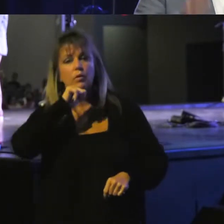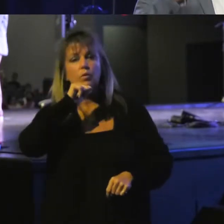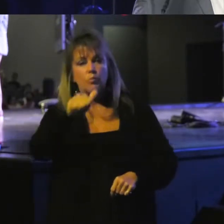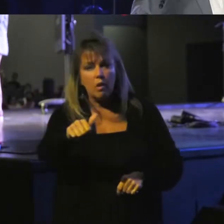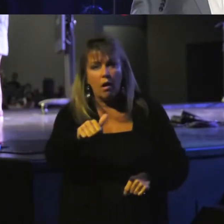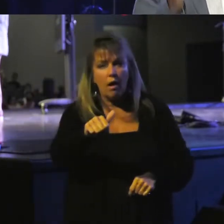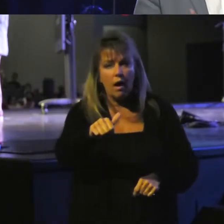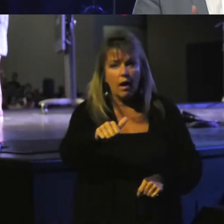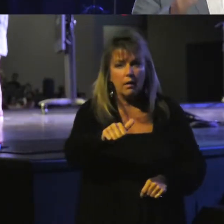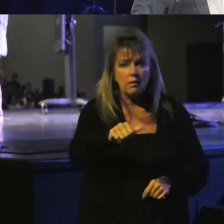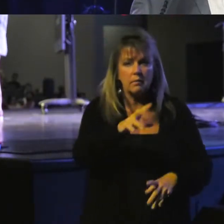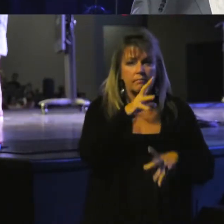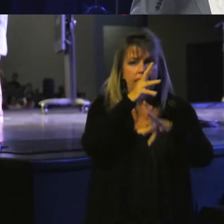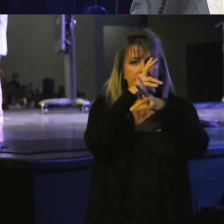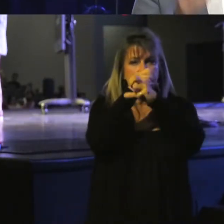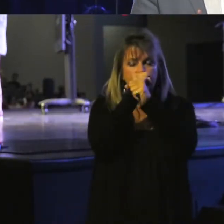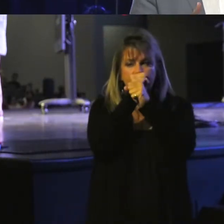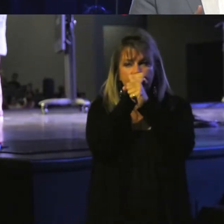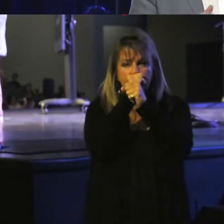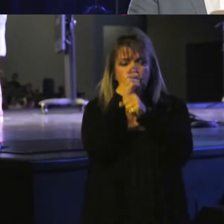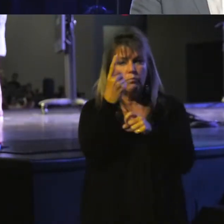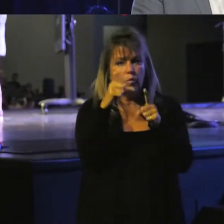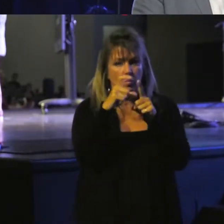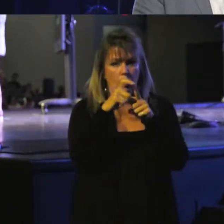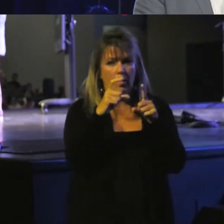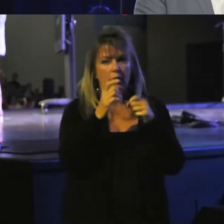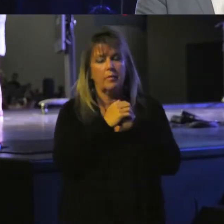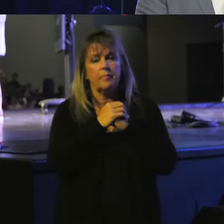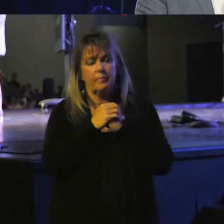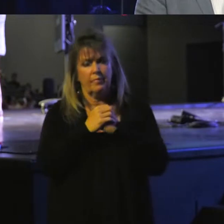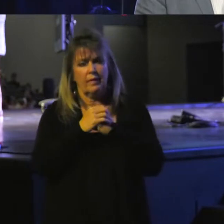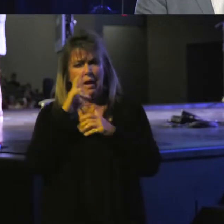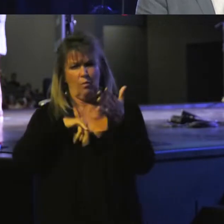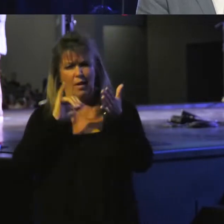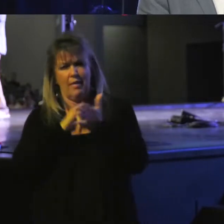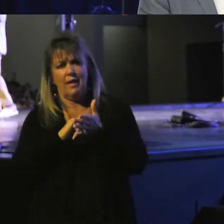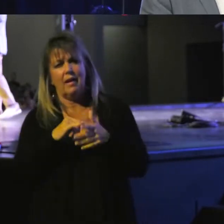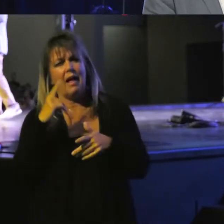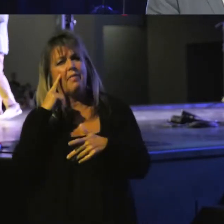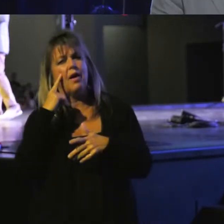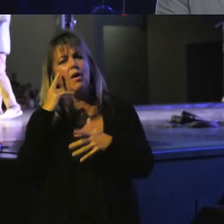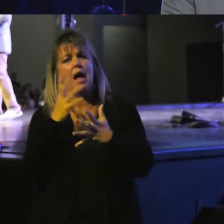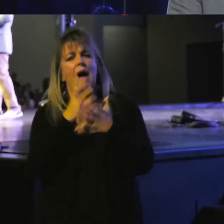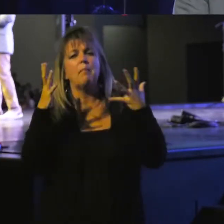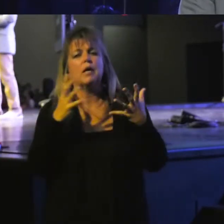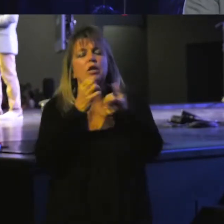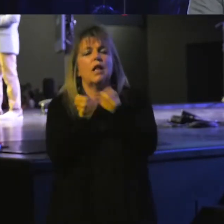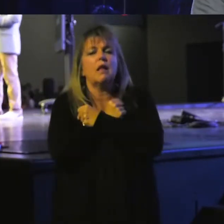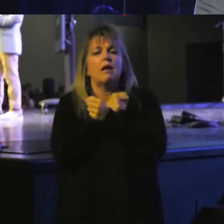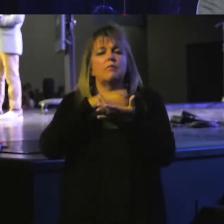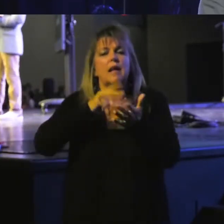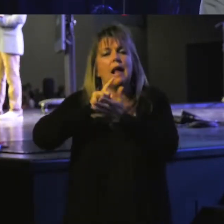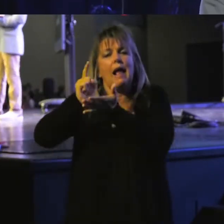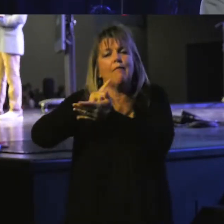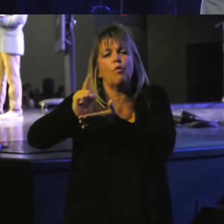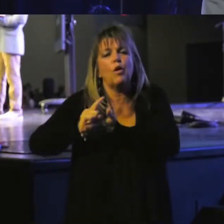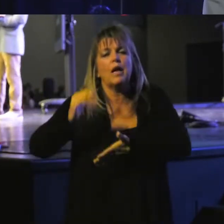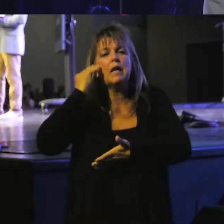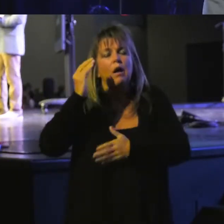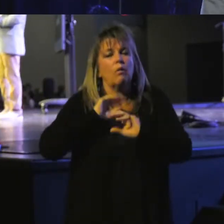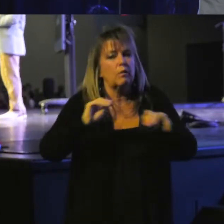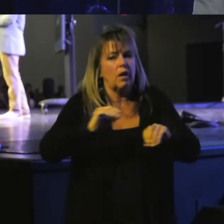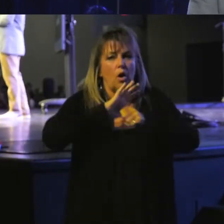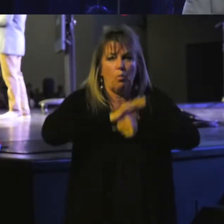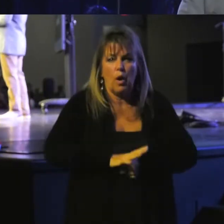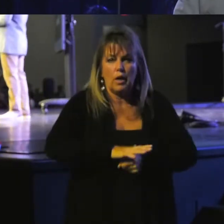hold back a word. I must admit, church, when I read that, I thought about how much I love standing every week and knowing there's